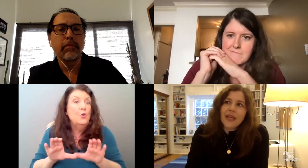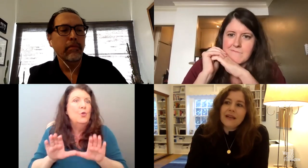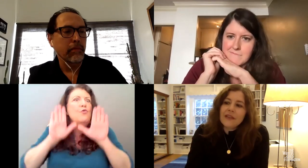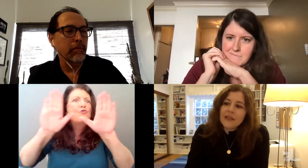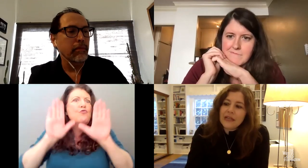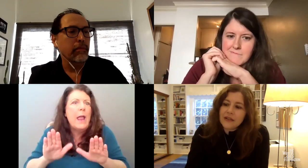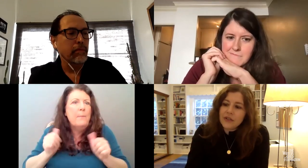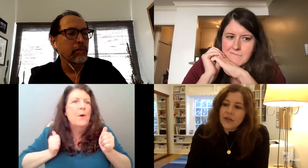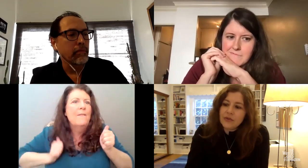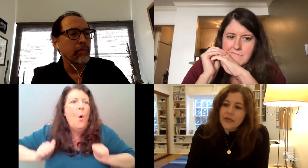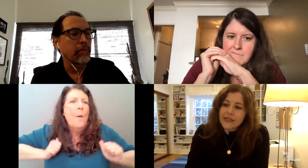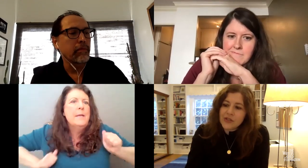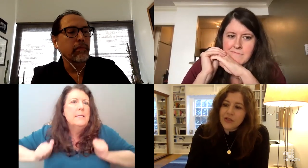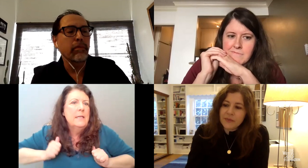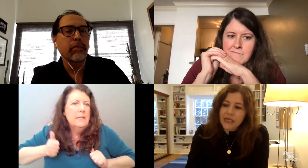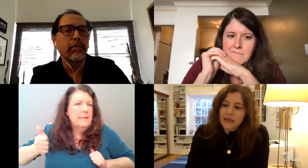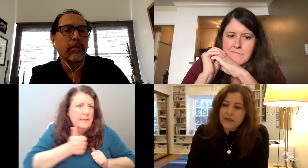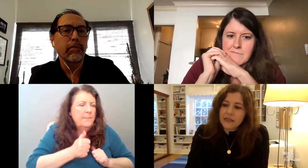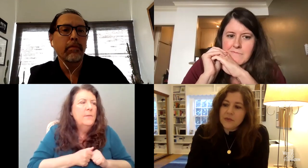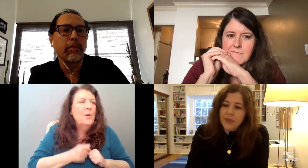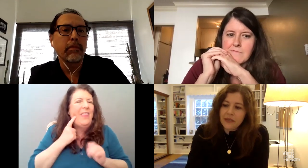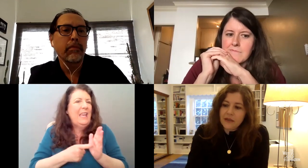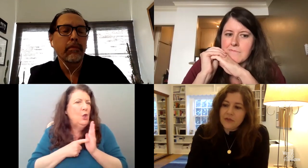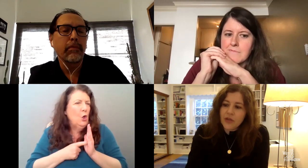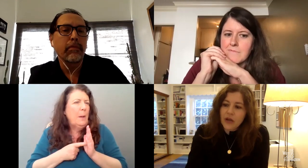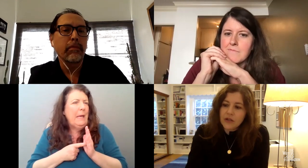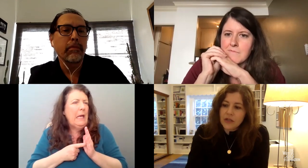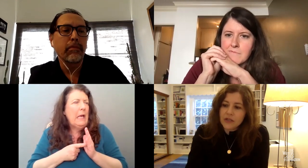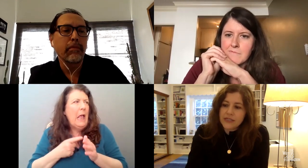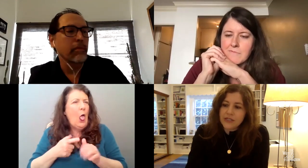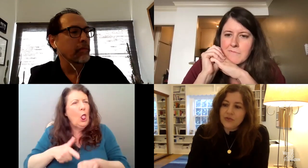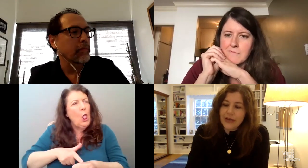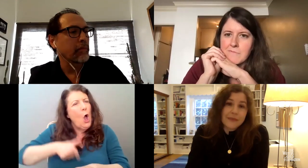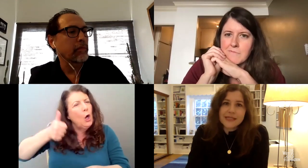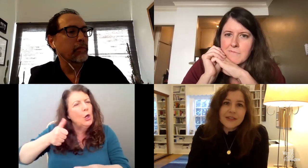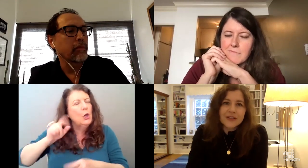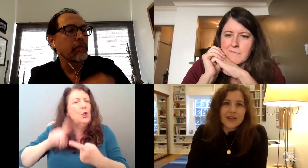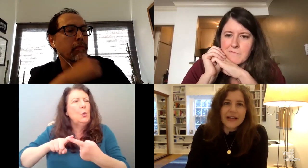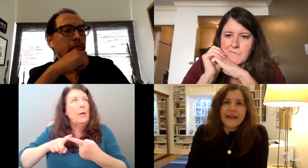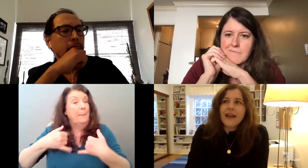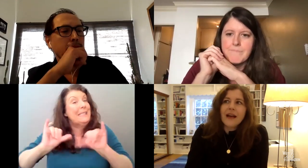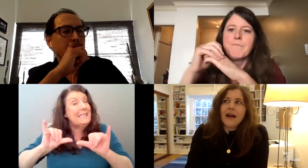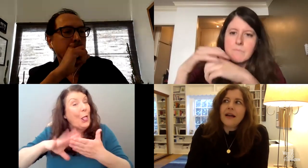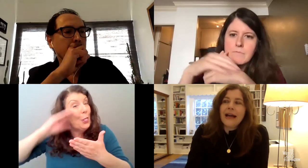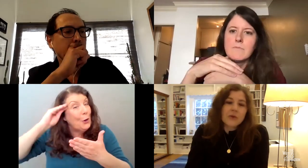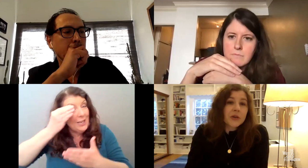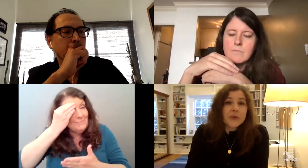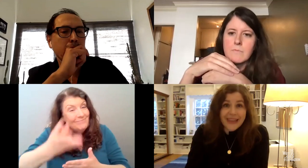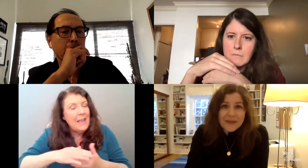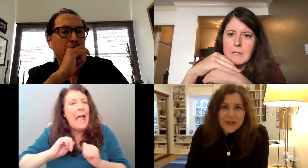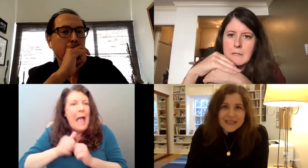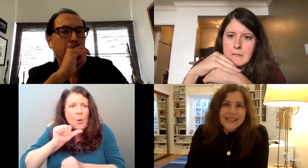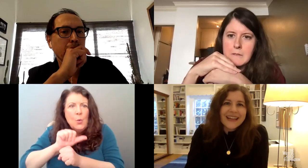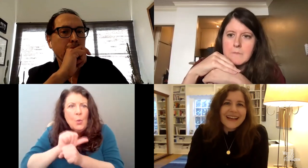And I think, you know, it took me a little bit longer to and I'm still learning how to